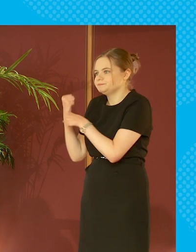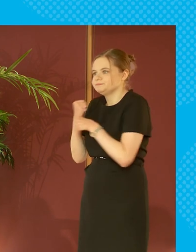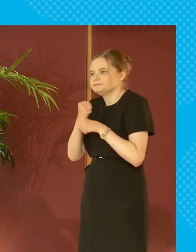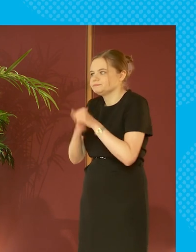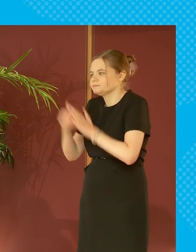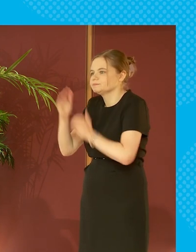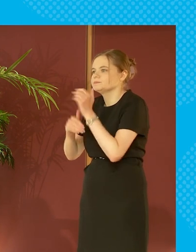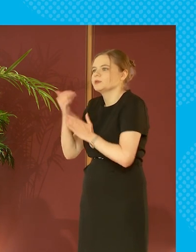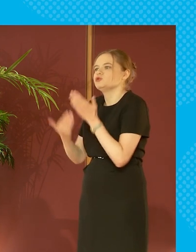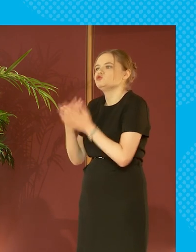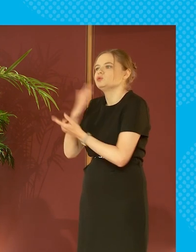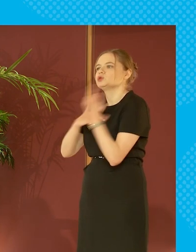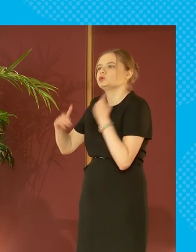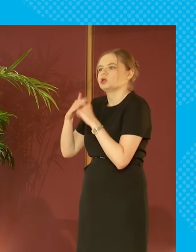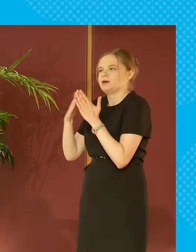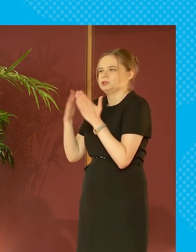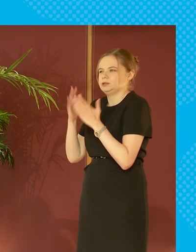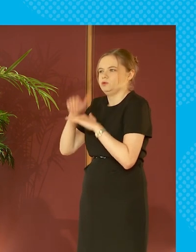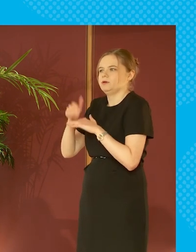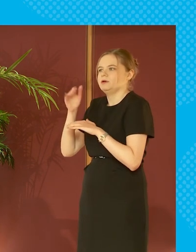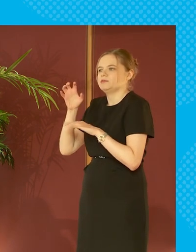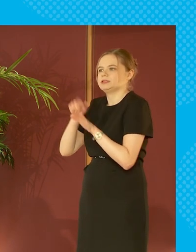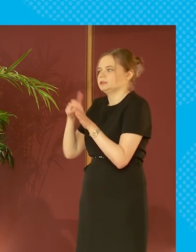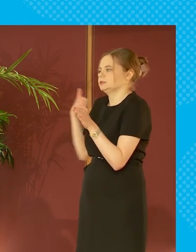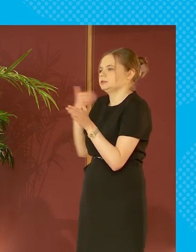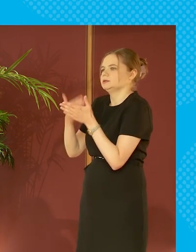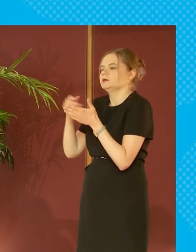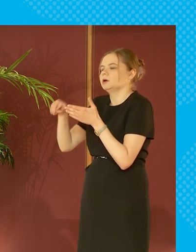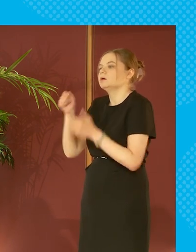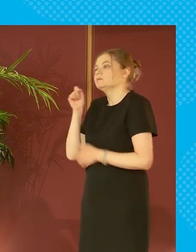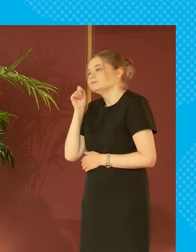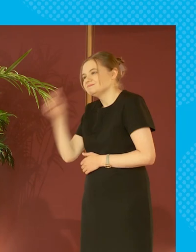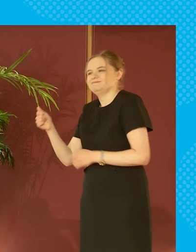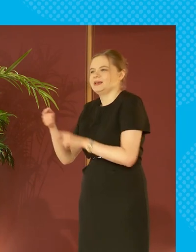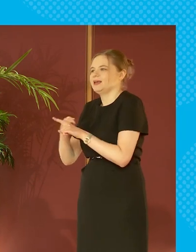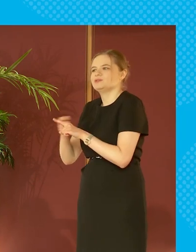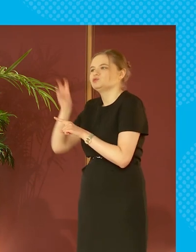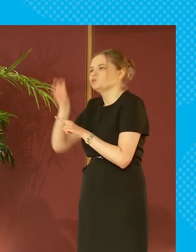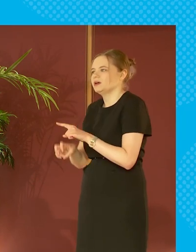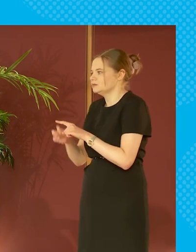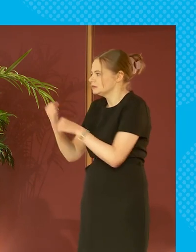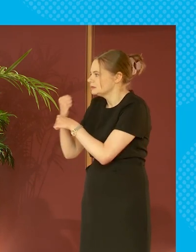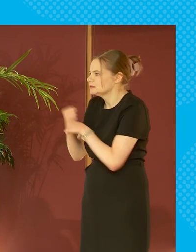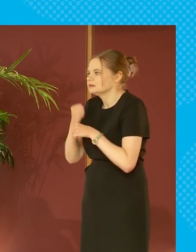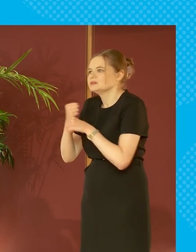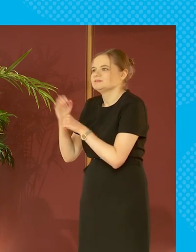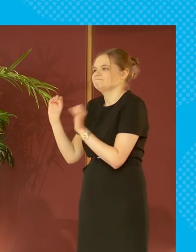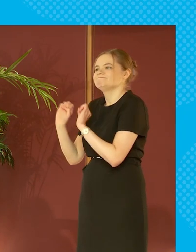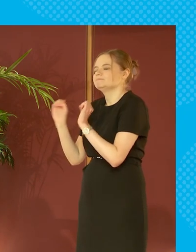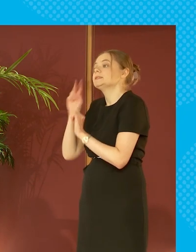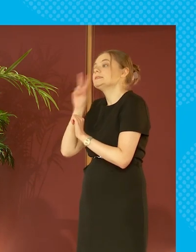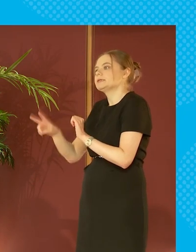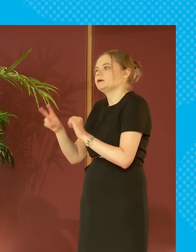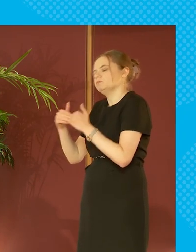social housing in scotland over the last 15 years or so very little has been built in england and wales we see the private